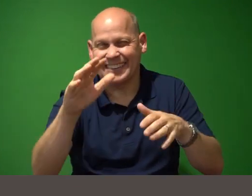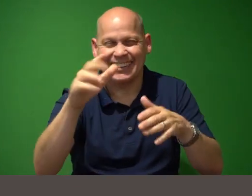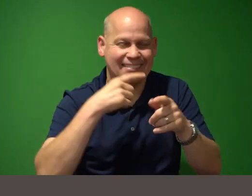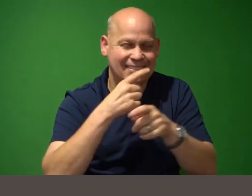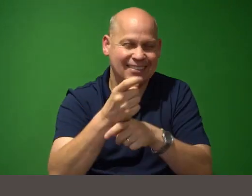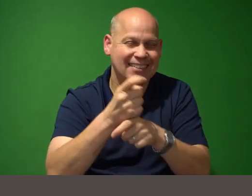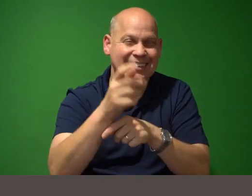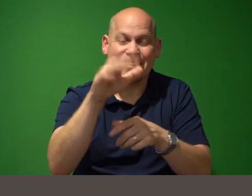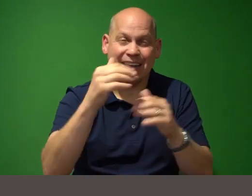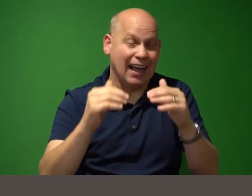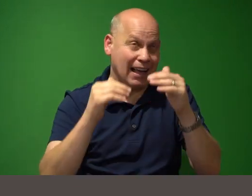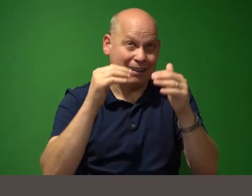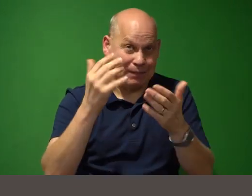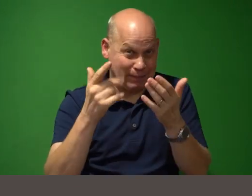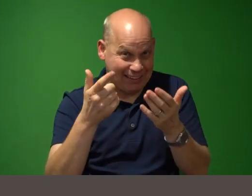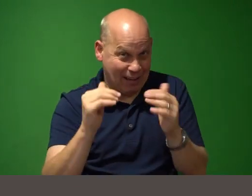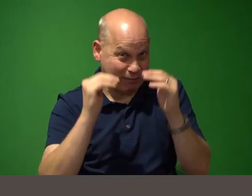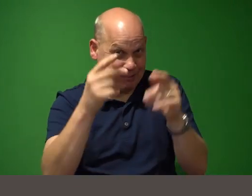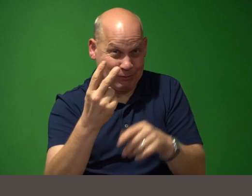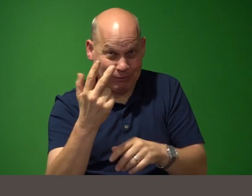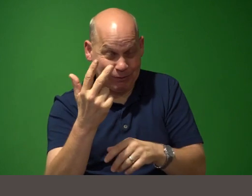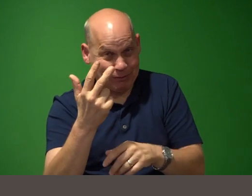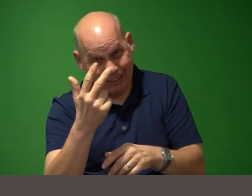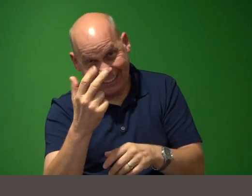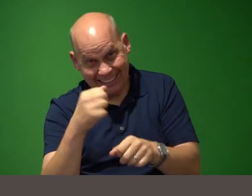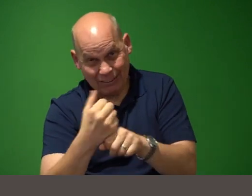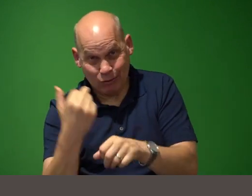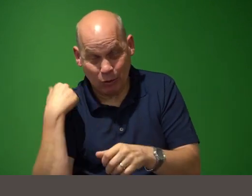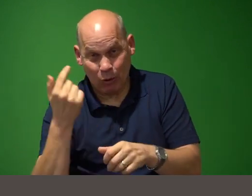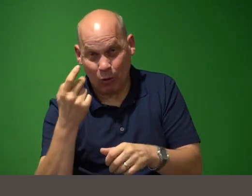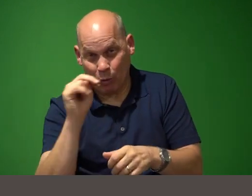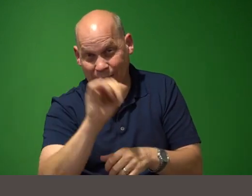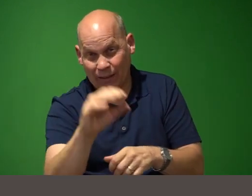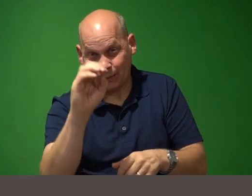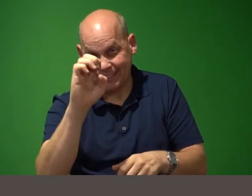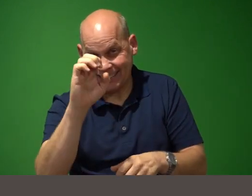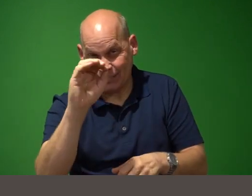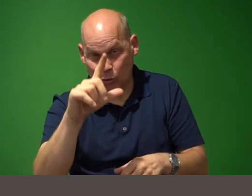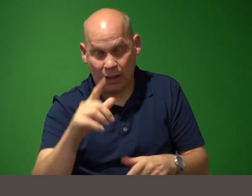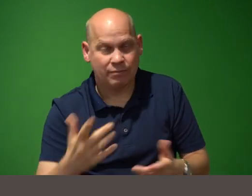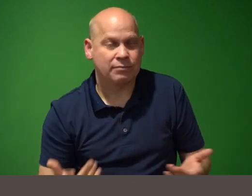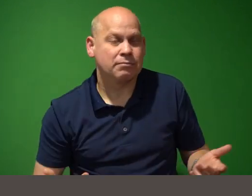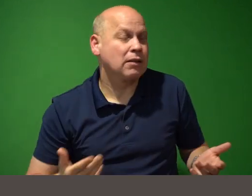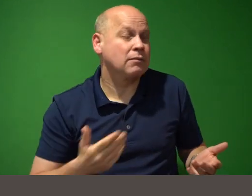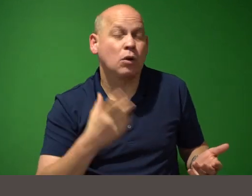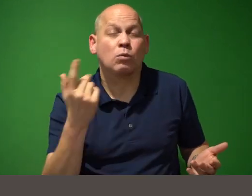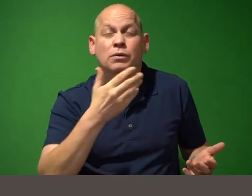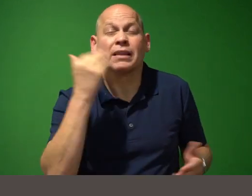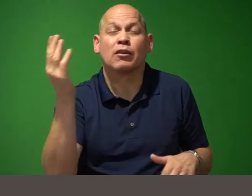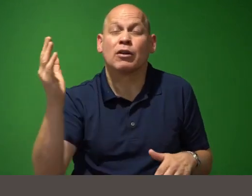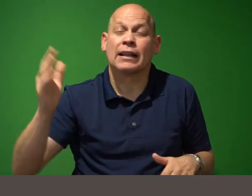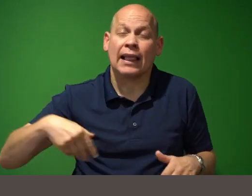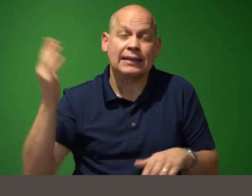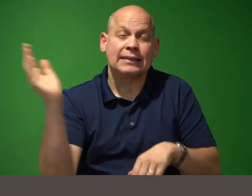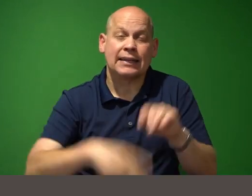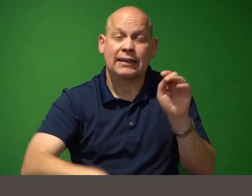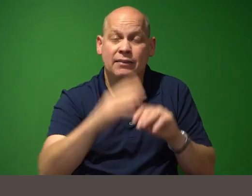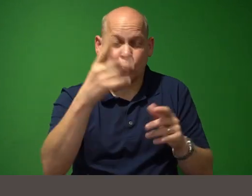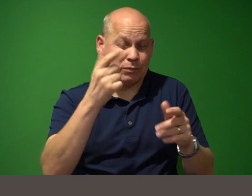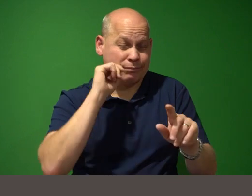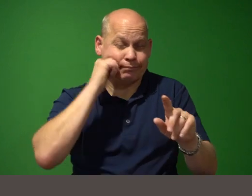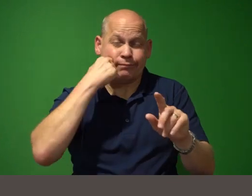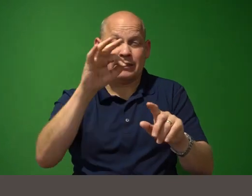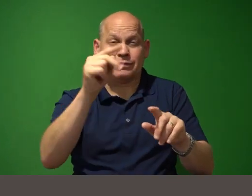that went end of life but you know what it's better late than never a lot of cool new features one of them is better f-strings to like